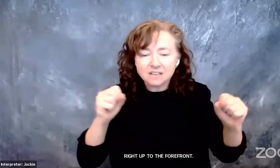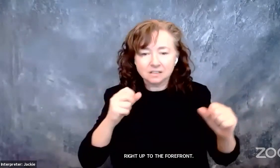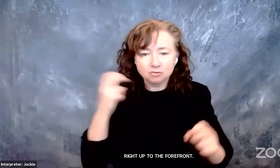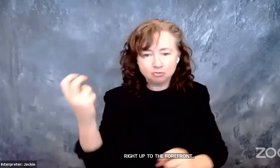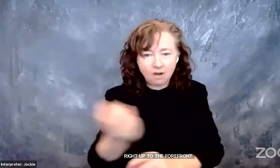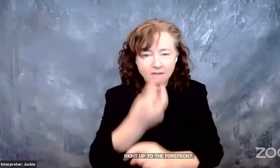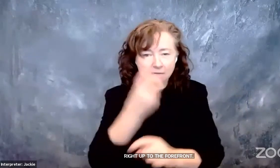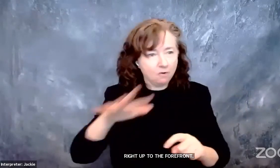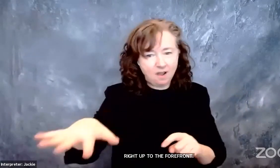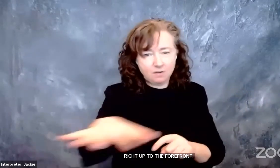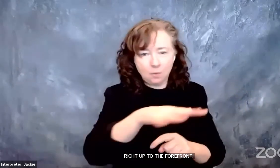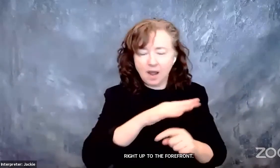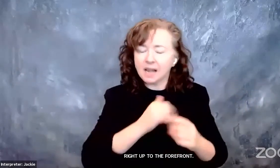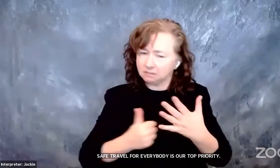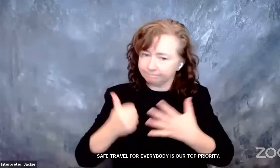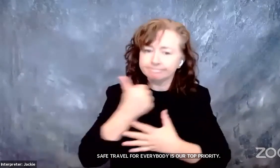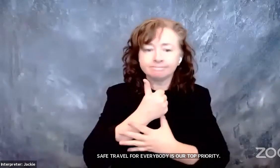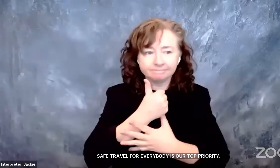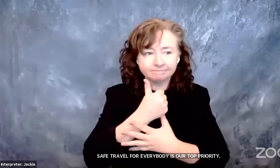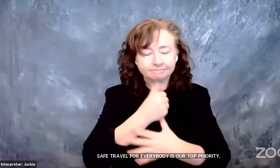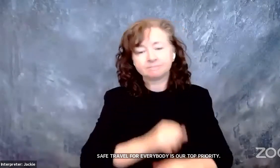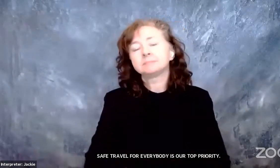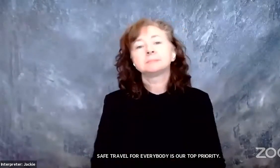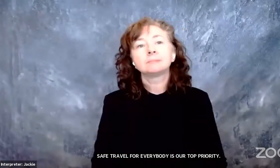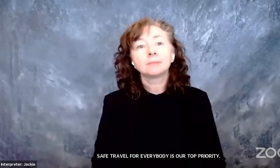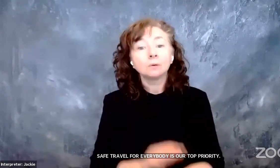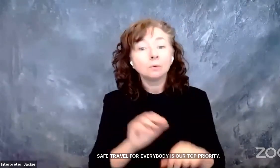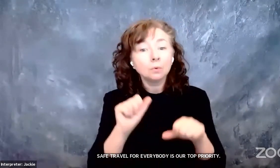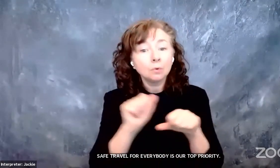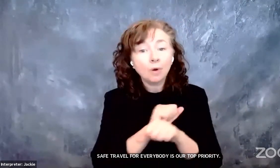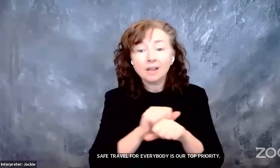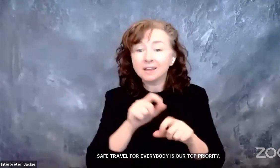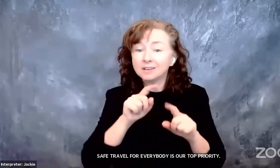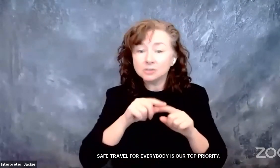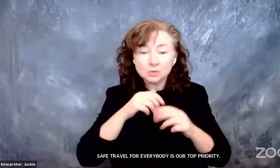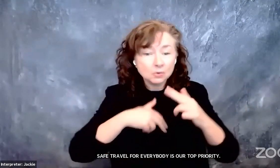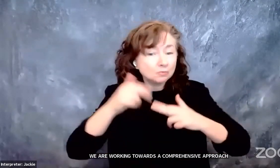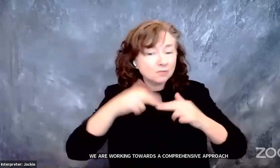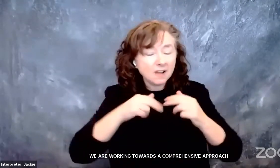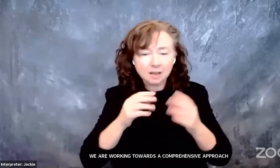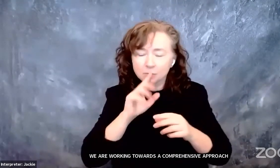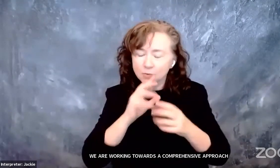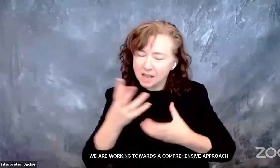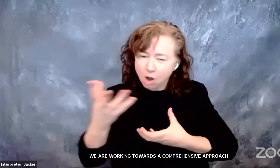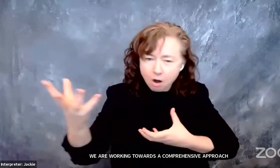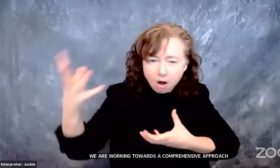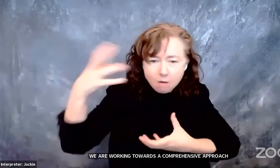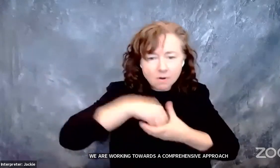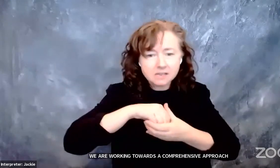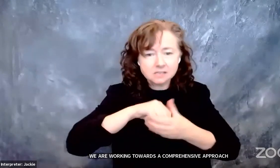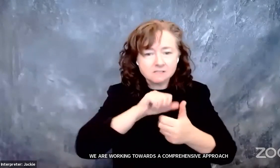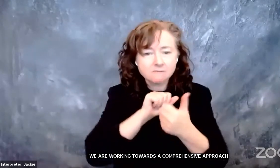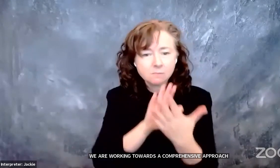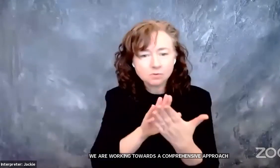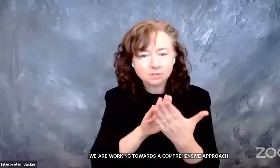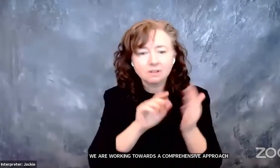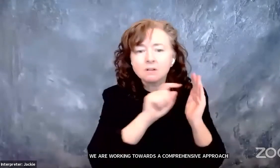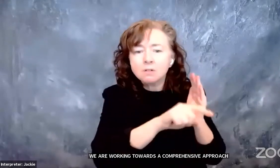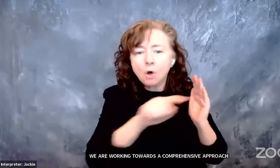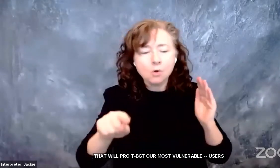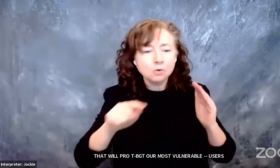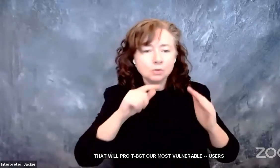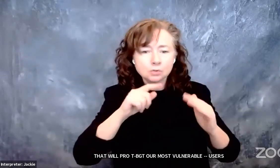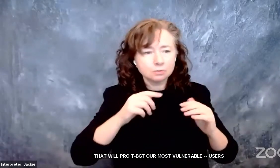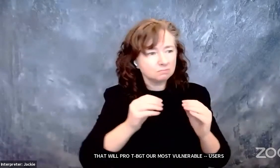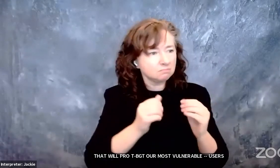player. We are working towards a comprehensive approach that will protect our most vulnerable users of our transportation